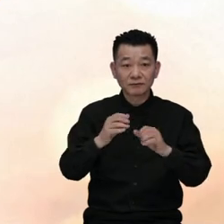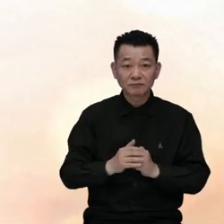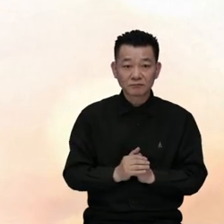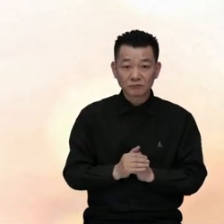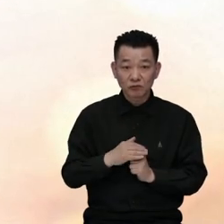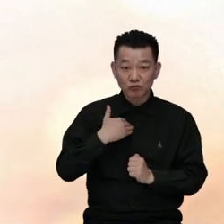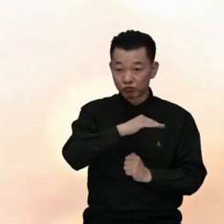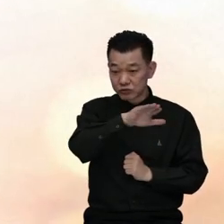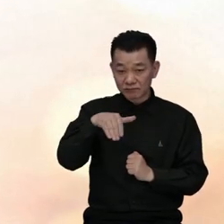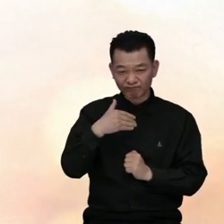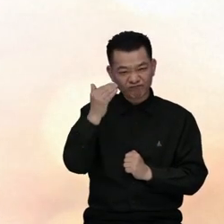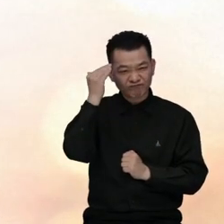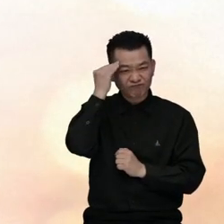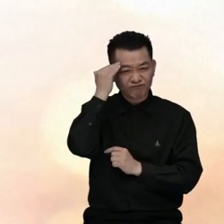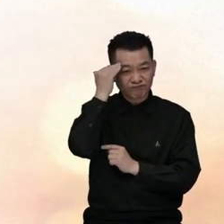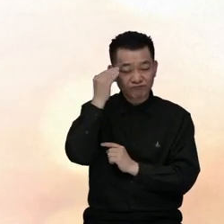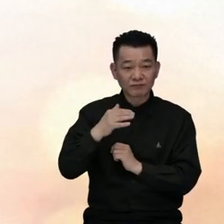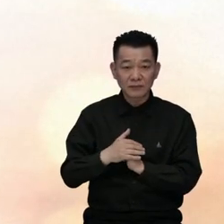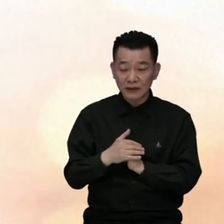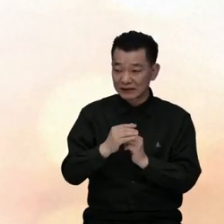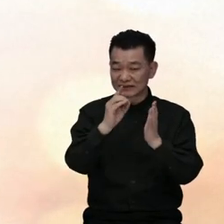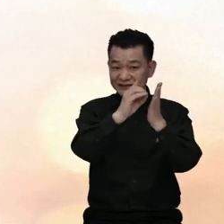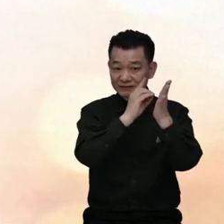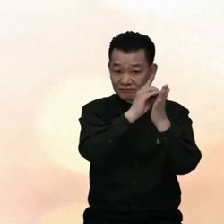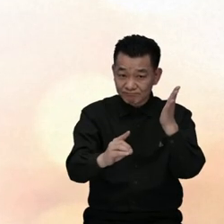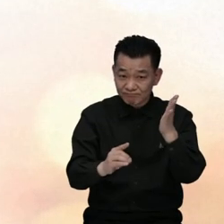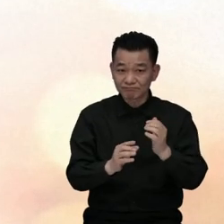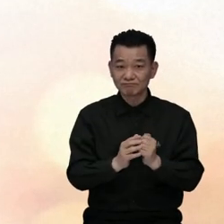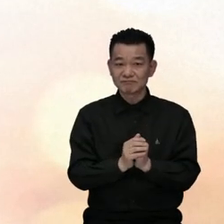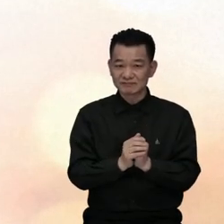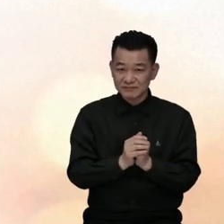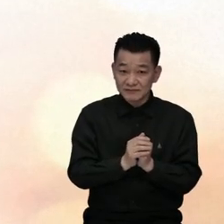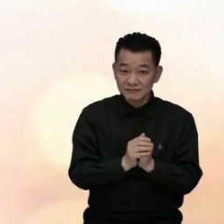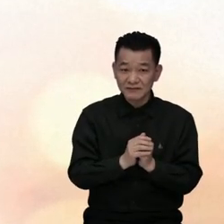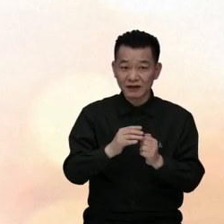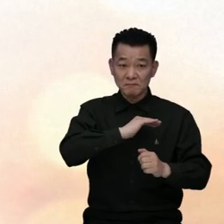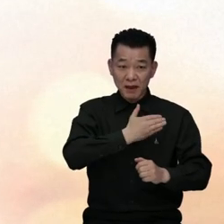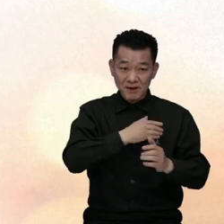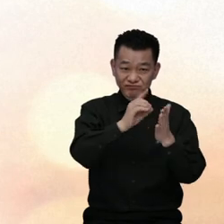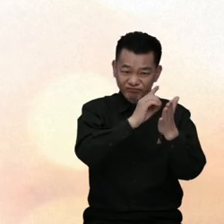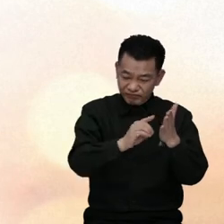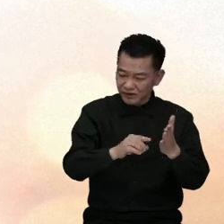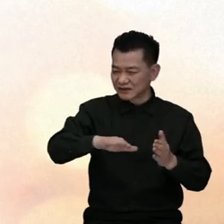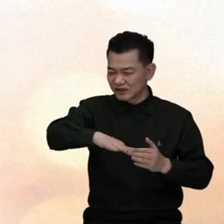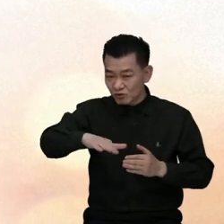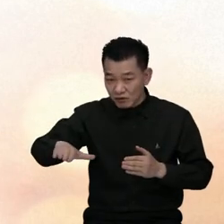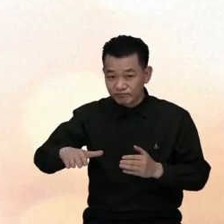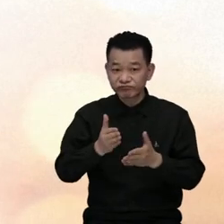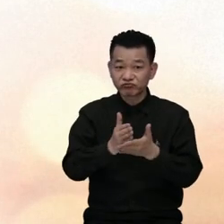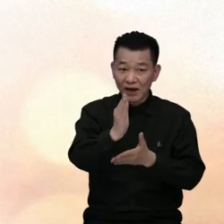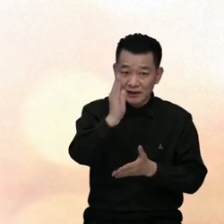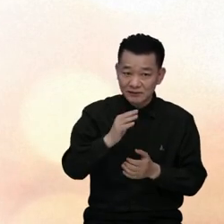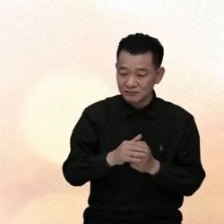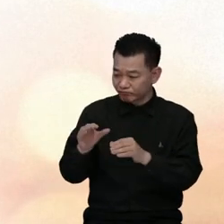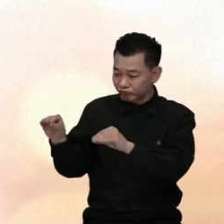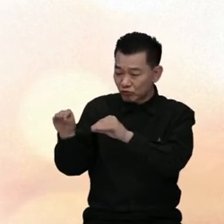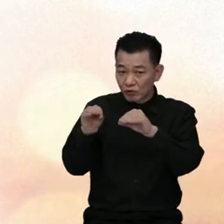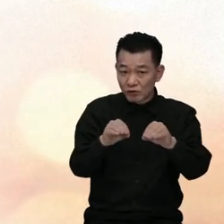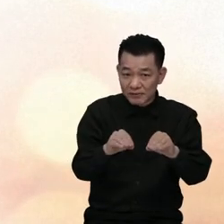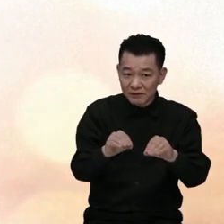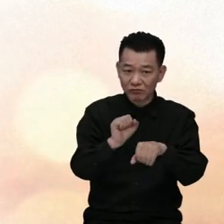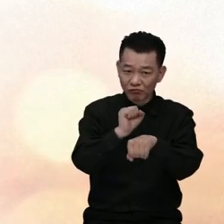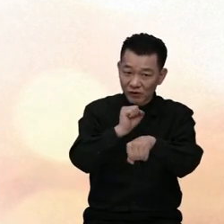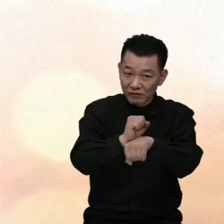No racism, no female discrimination, rights of children, rights of migrant workers and rights of